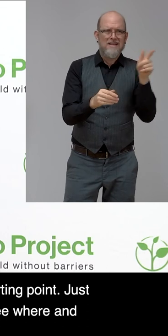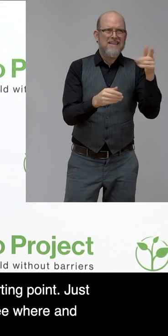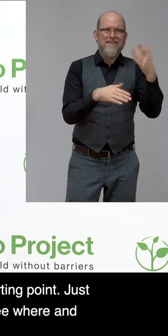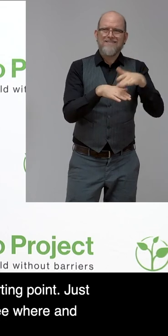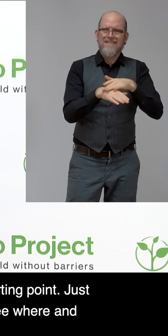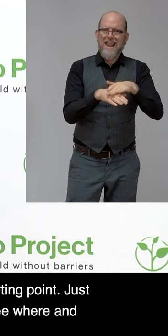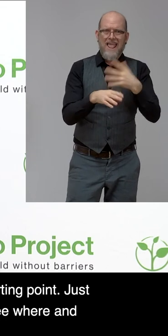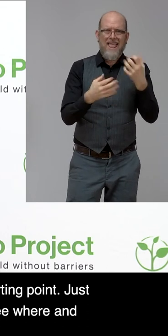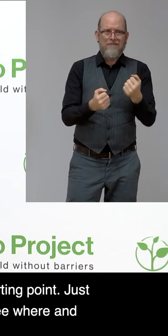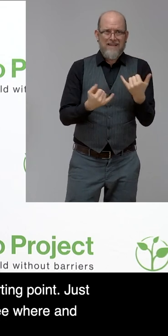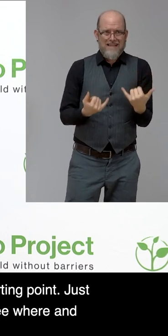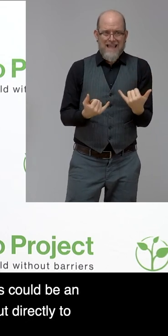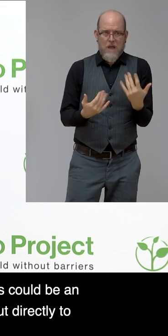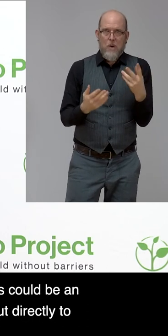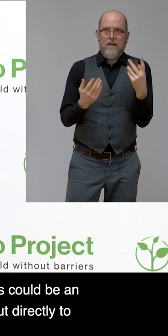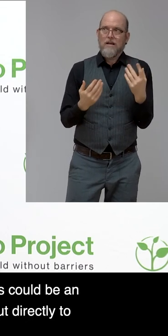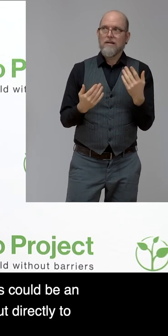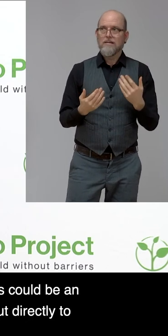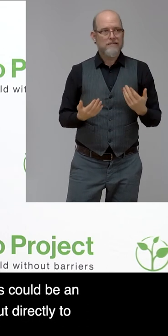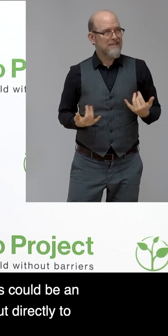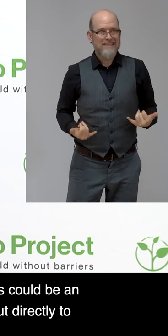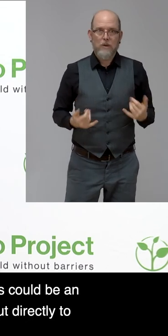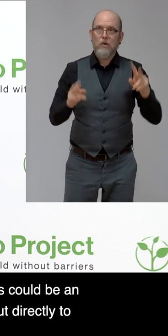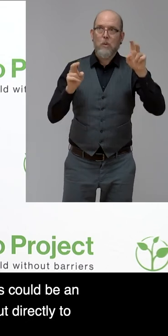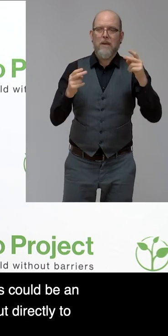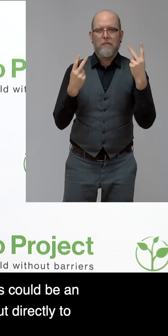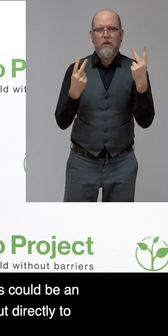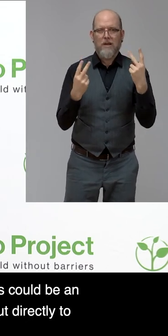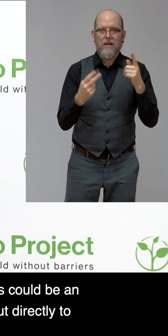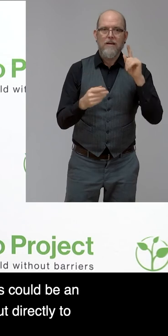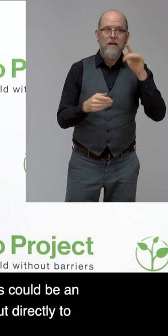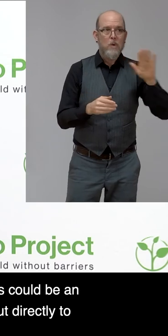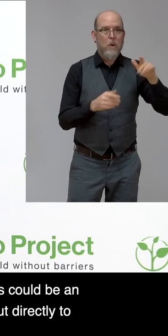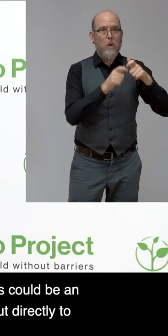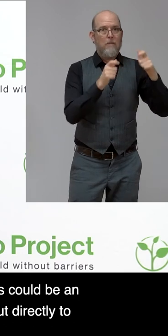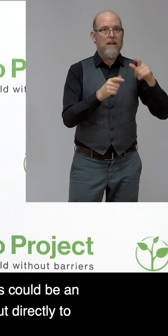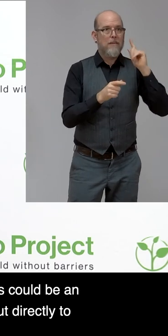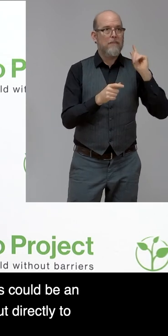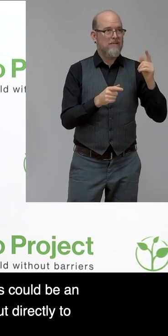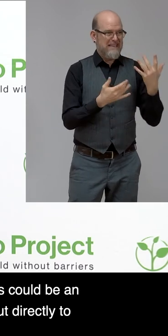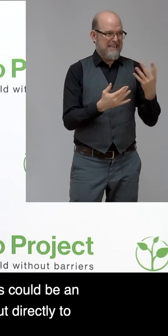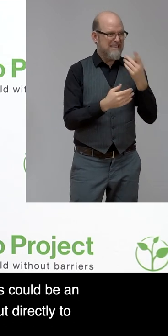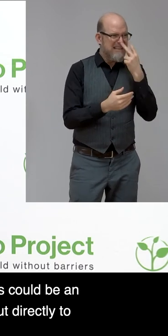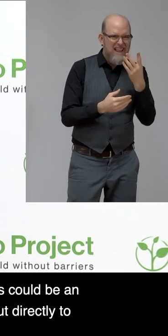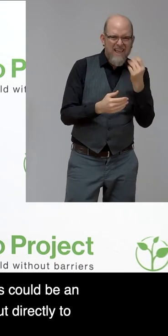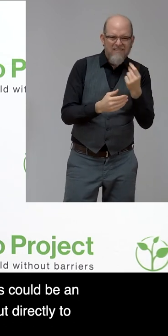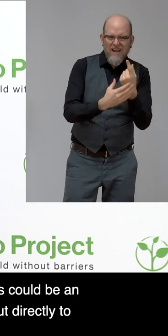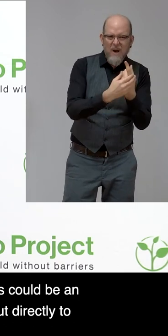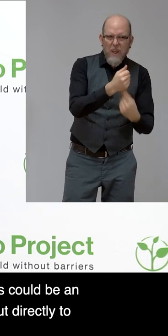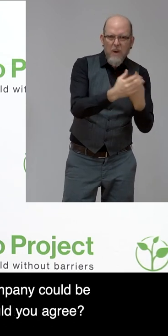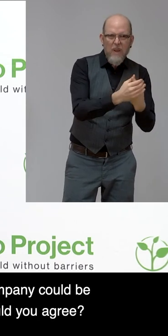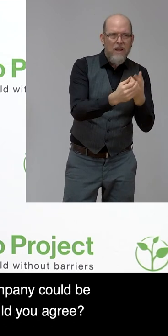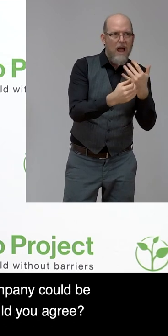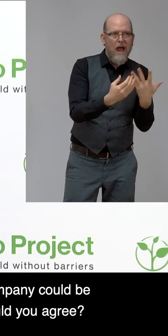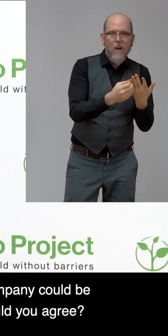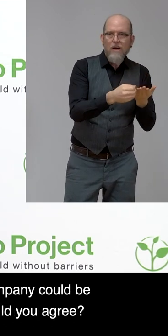and see where the gaps, how big this gap are in your company. So I think this could be an interesting starting point. And this would also point